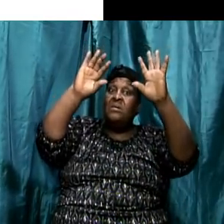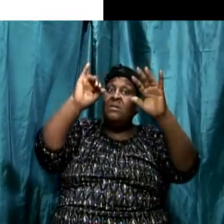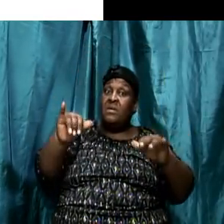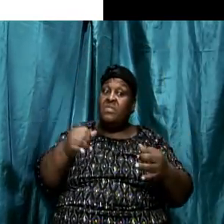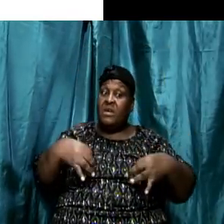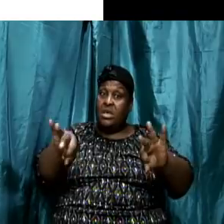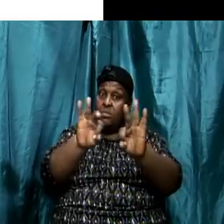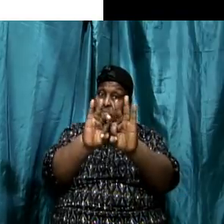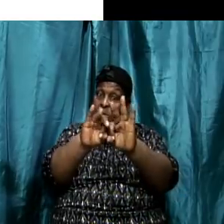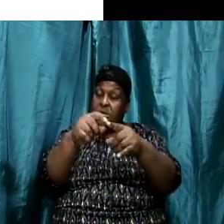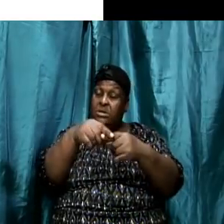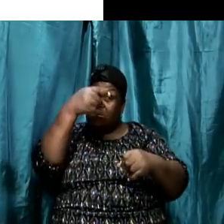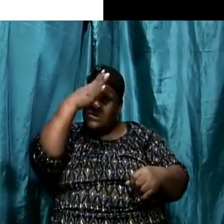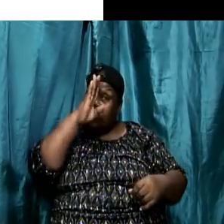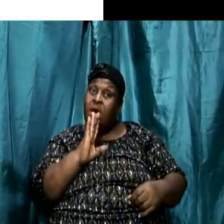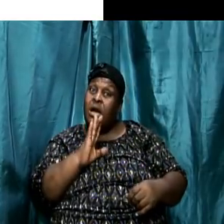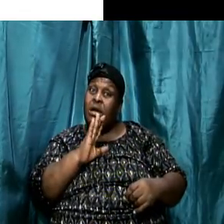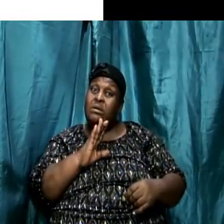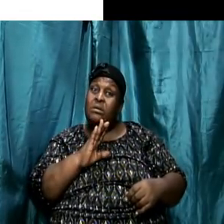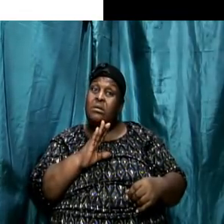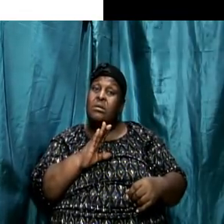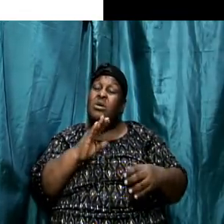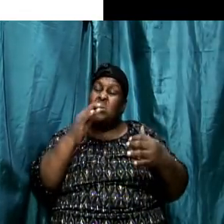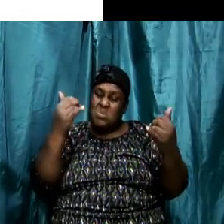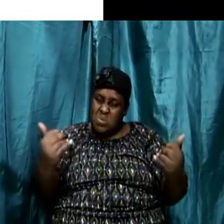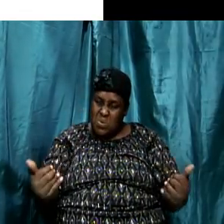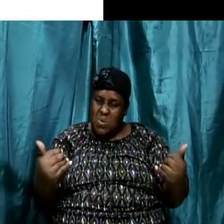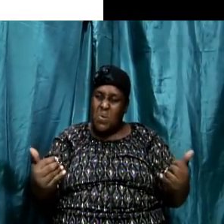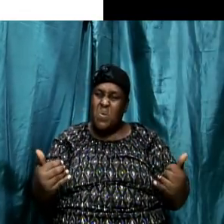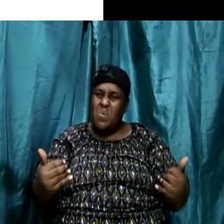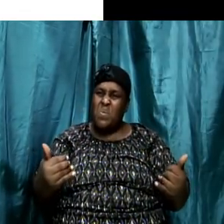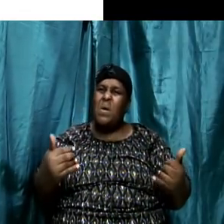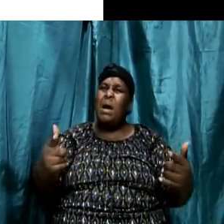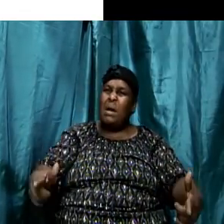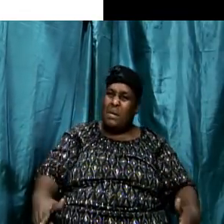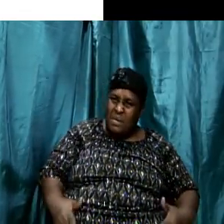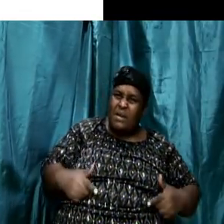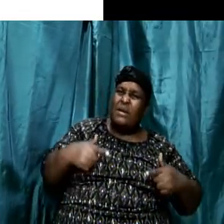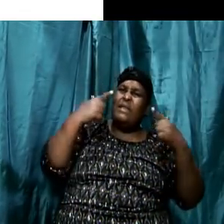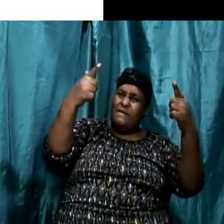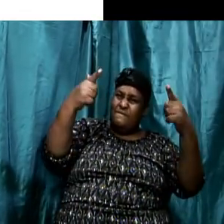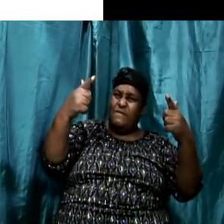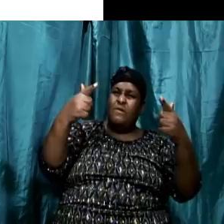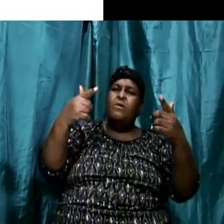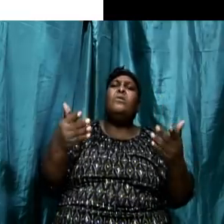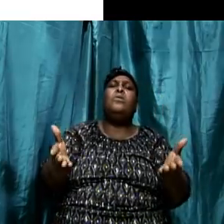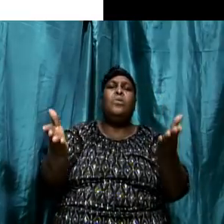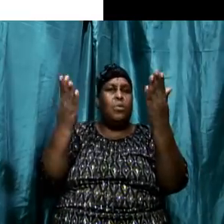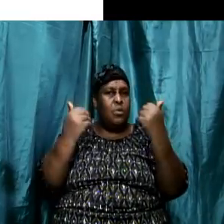him. That is what I got. So, now application comes into place. Praise God.